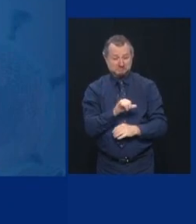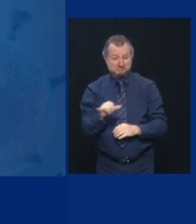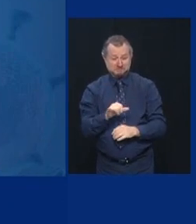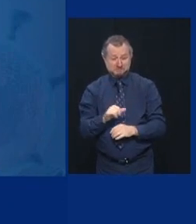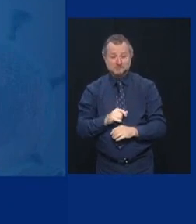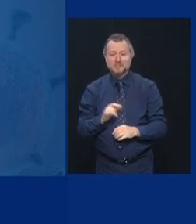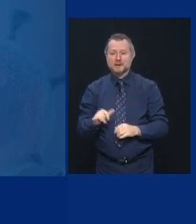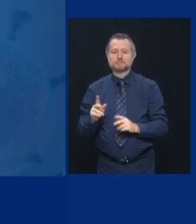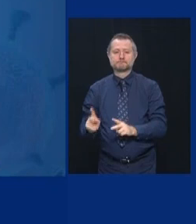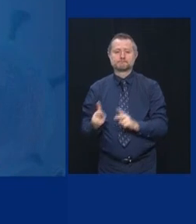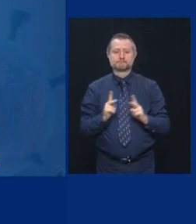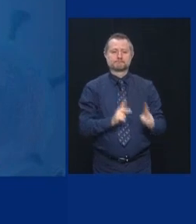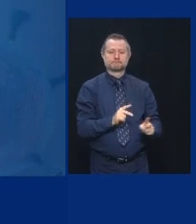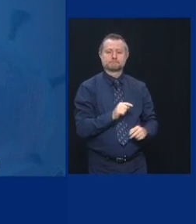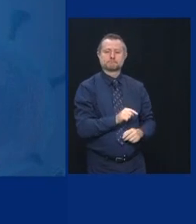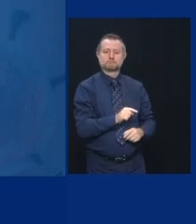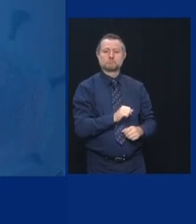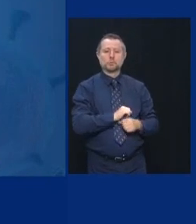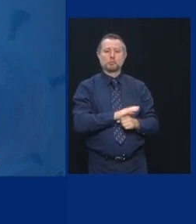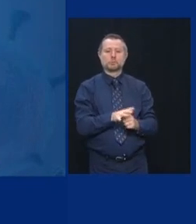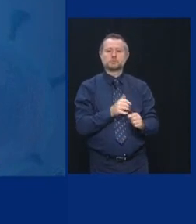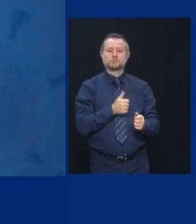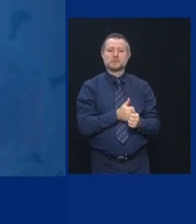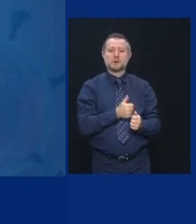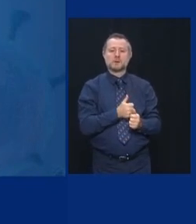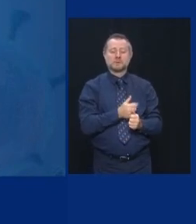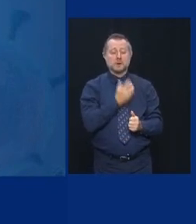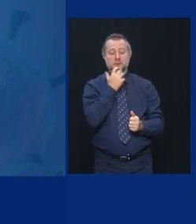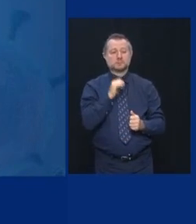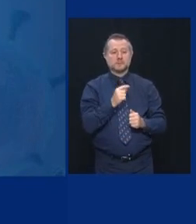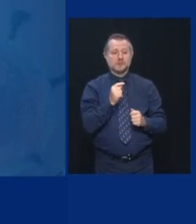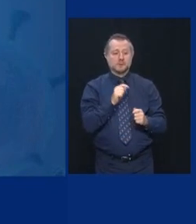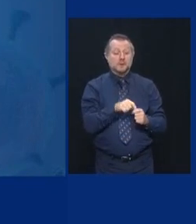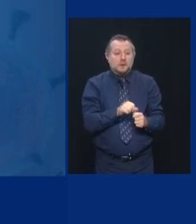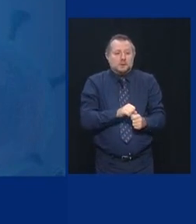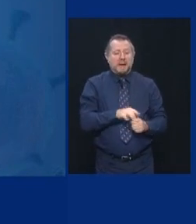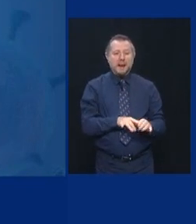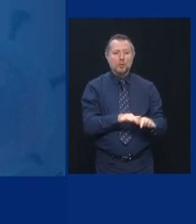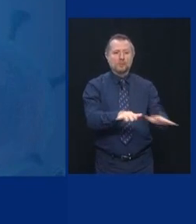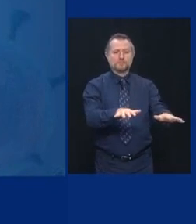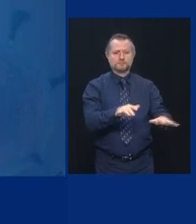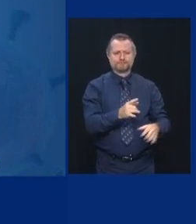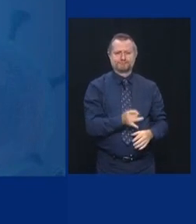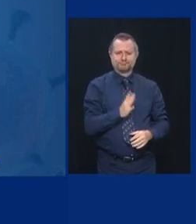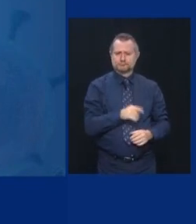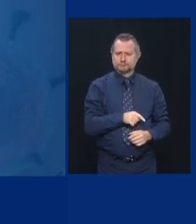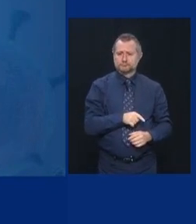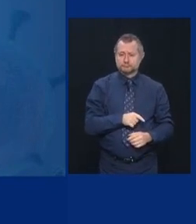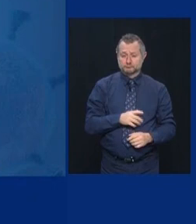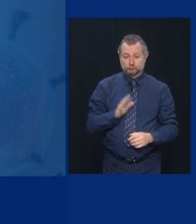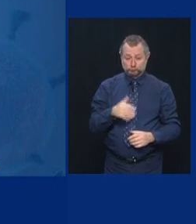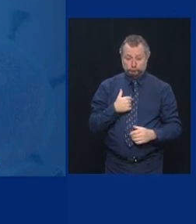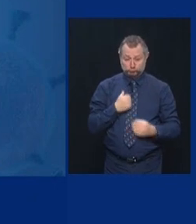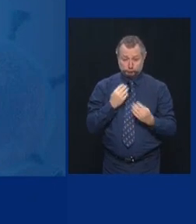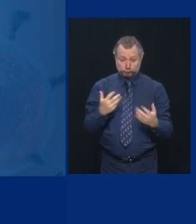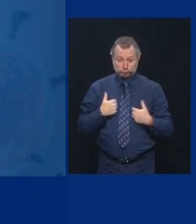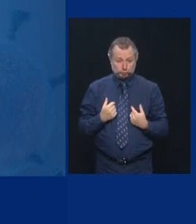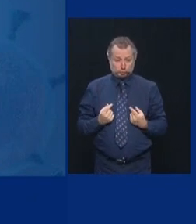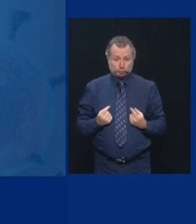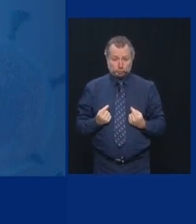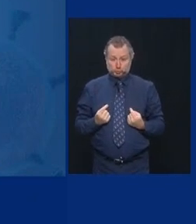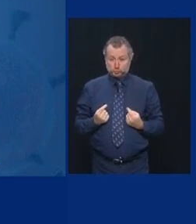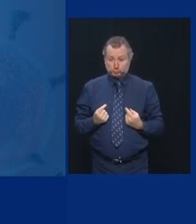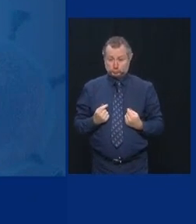That's how I think of it. The only course is to run to